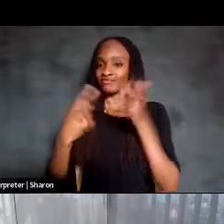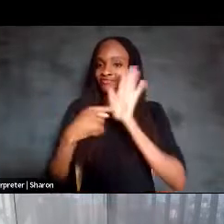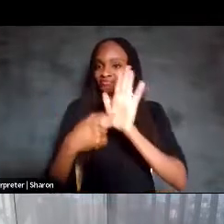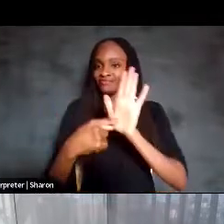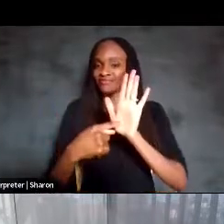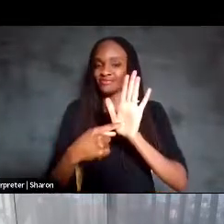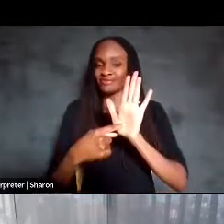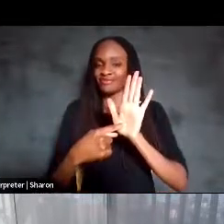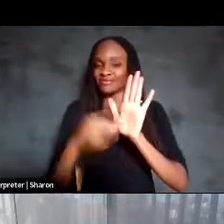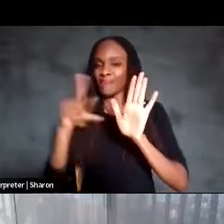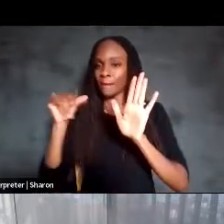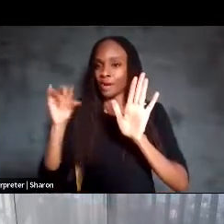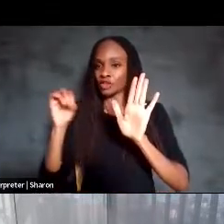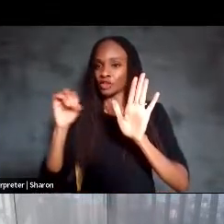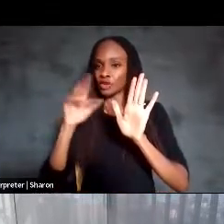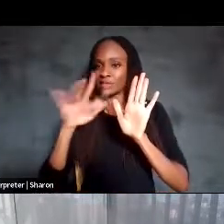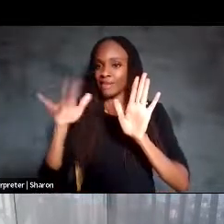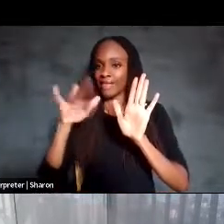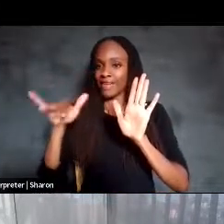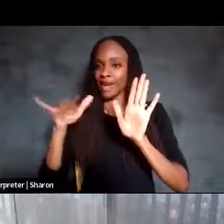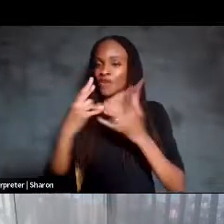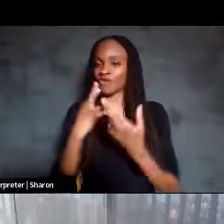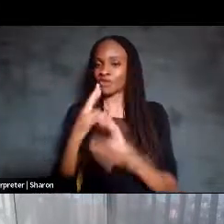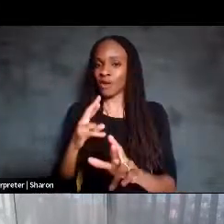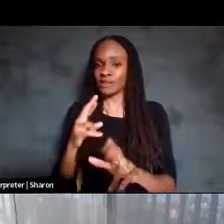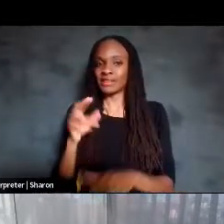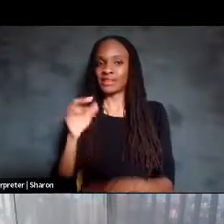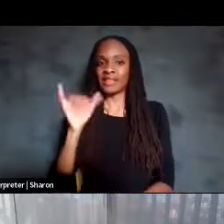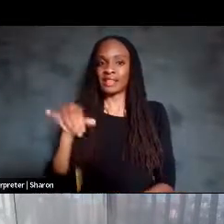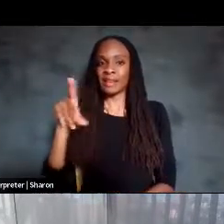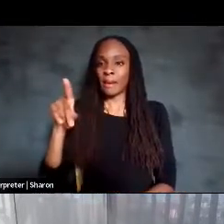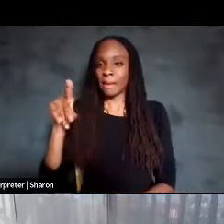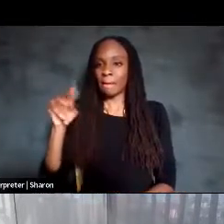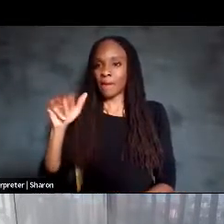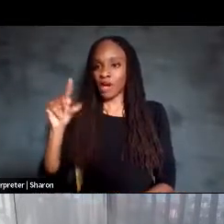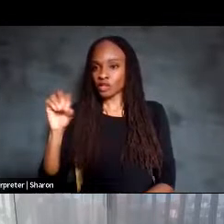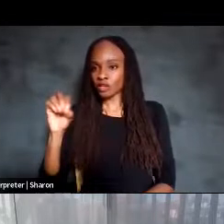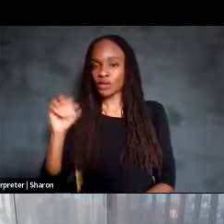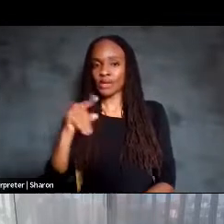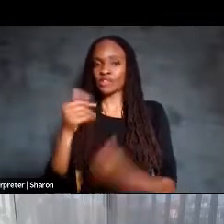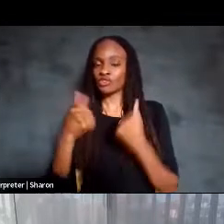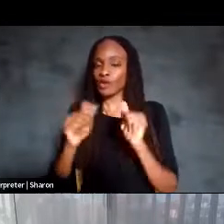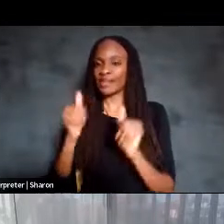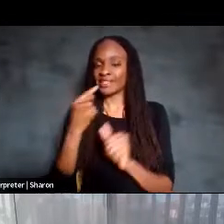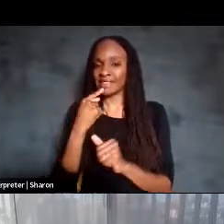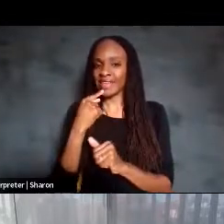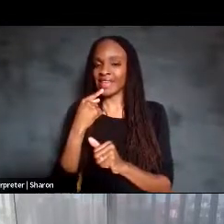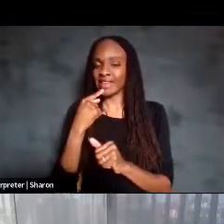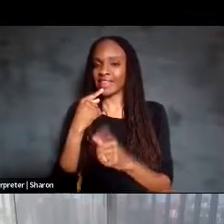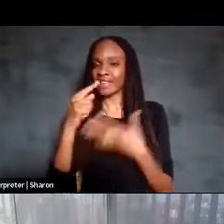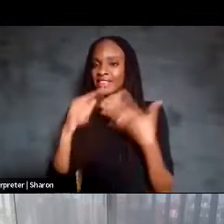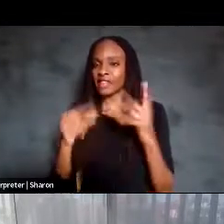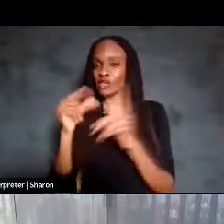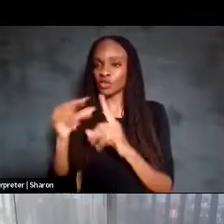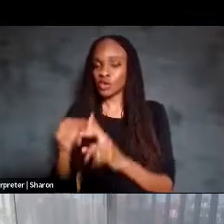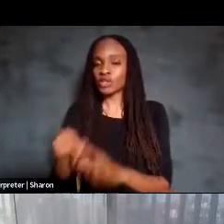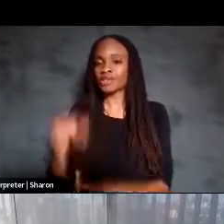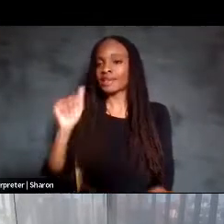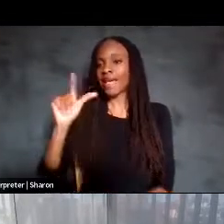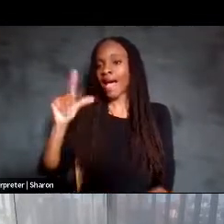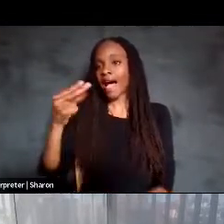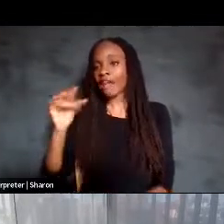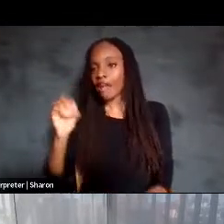a response. So this is Pancho is trying to say these words alpha, alpha, bravo, Charlie to represent letters.